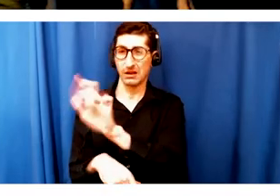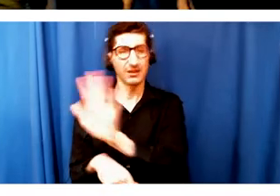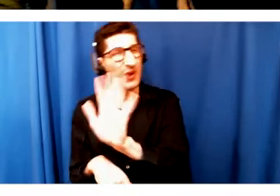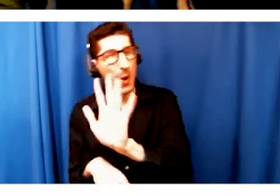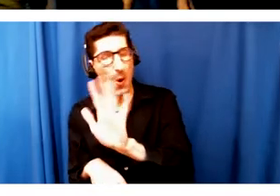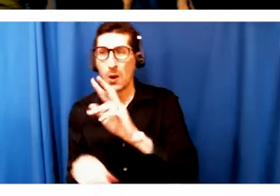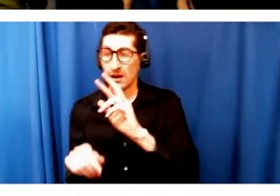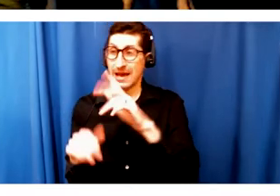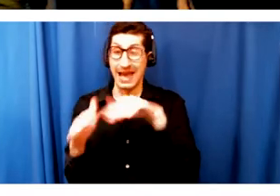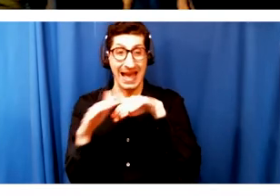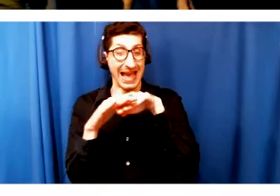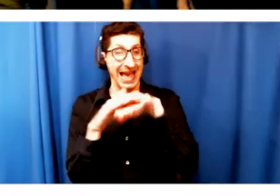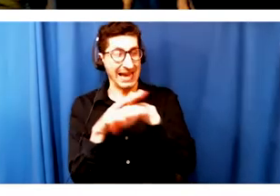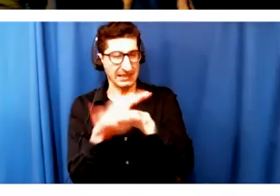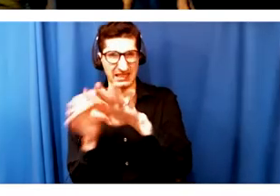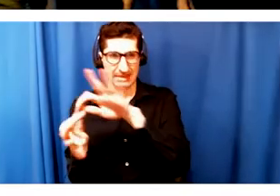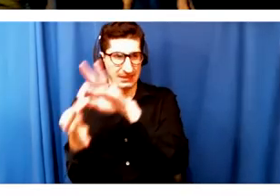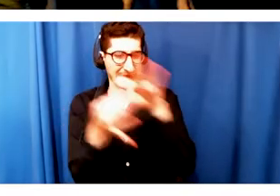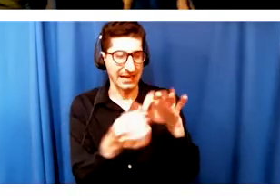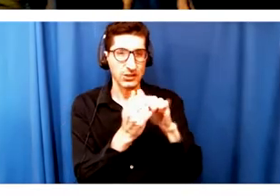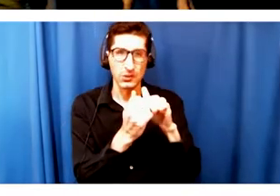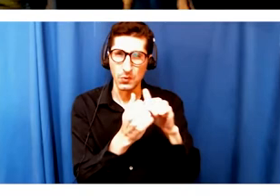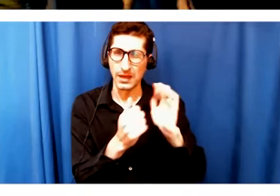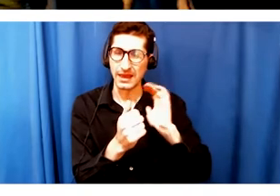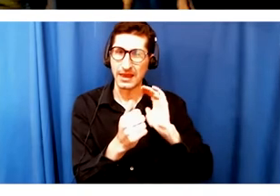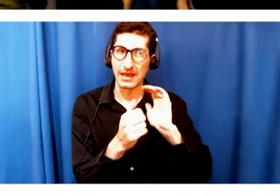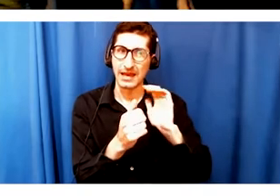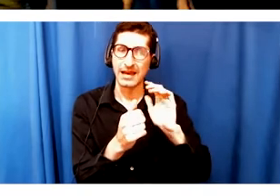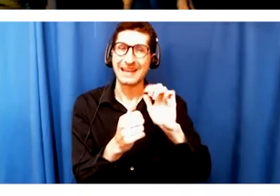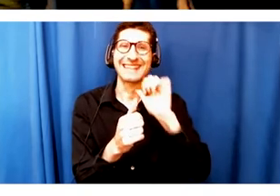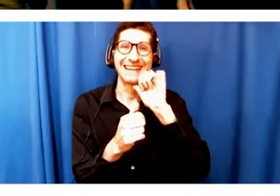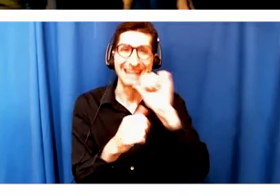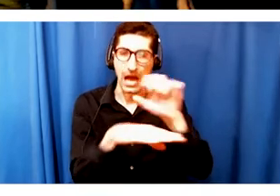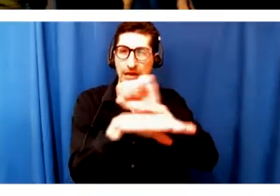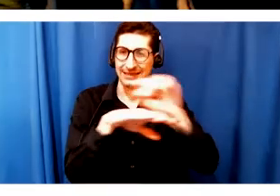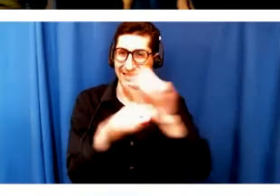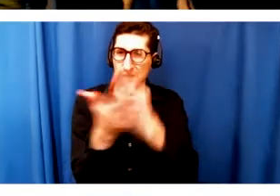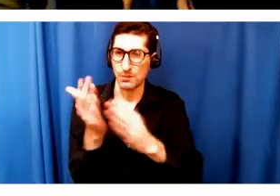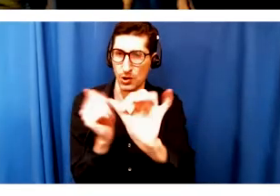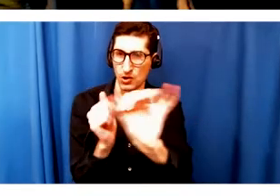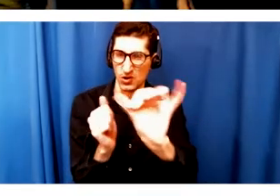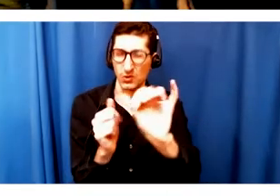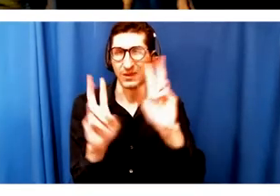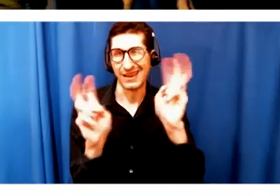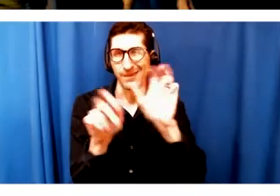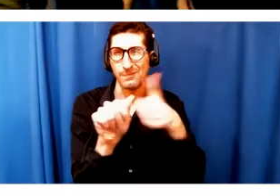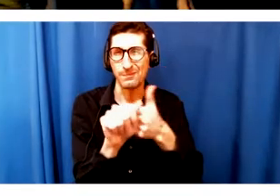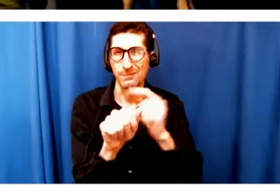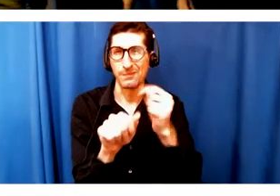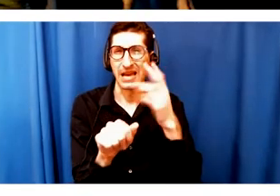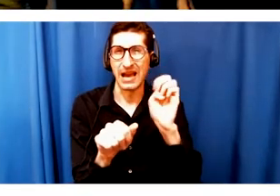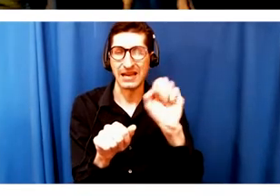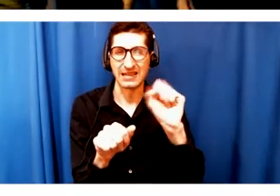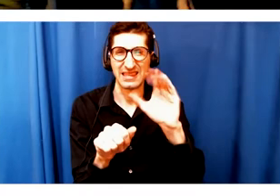activities as well. And really trying hard to bring people from the deaf, disabled, hard of hearing communities into our